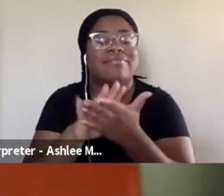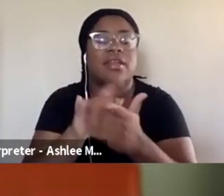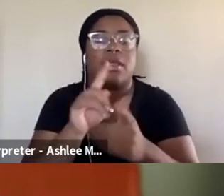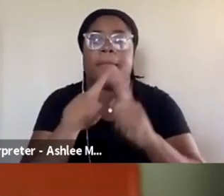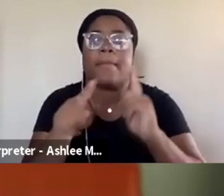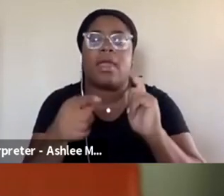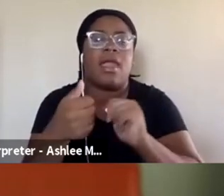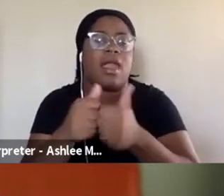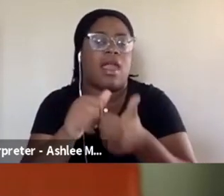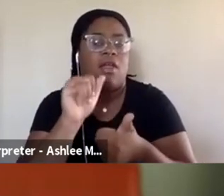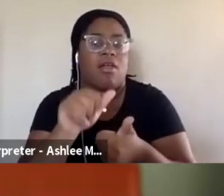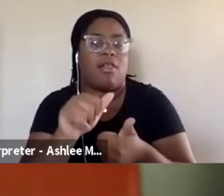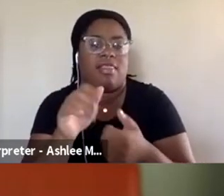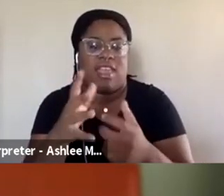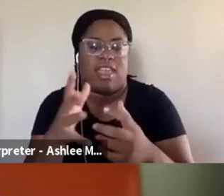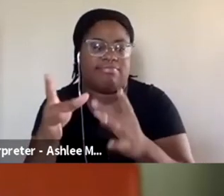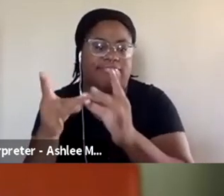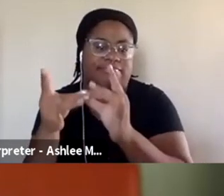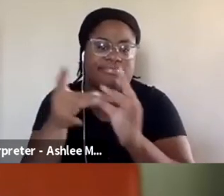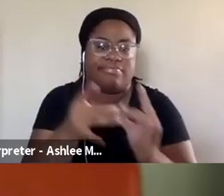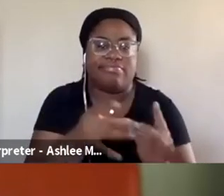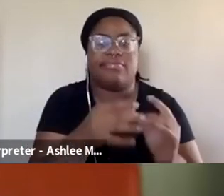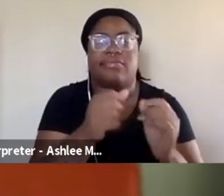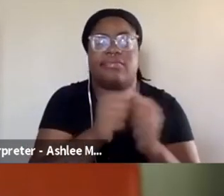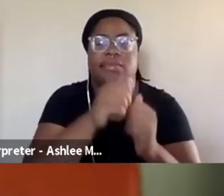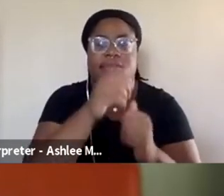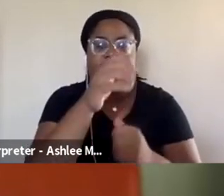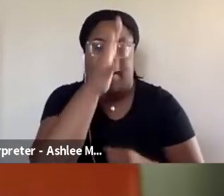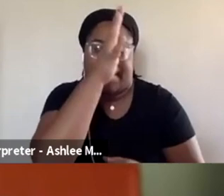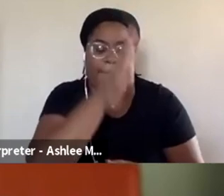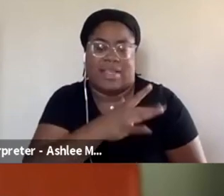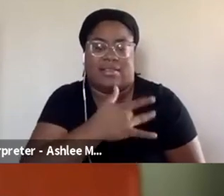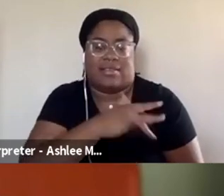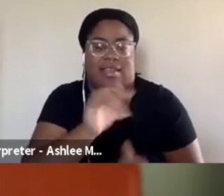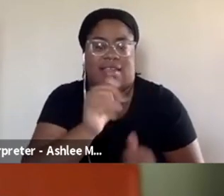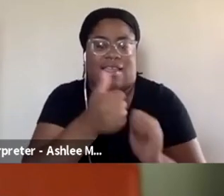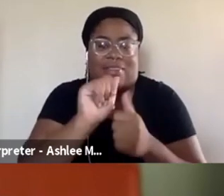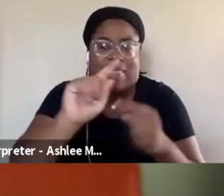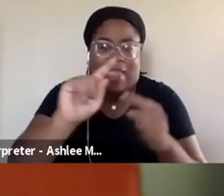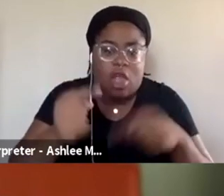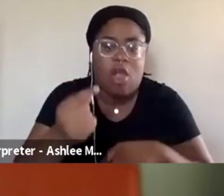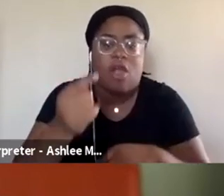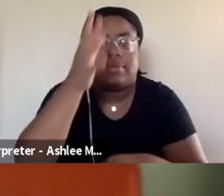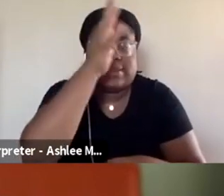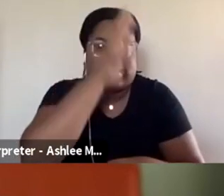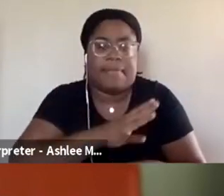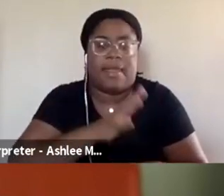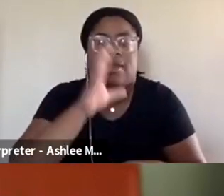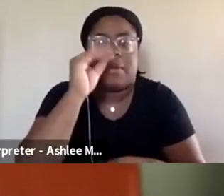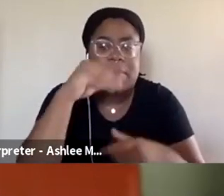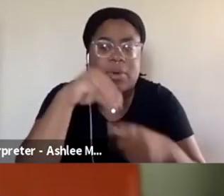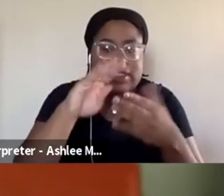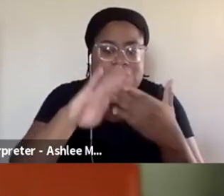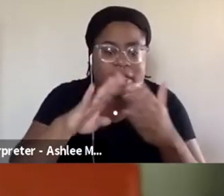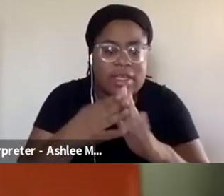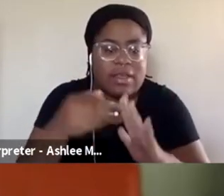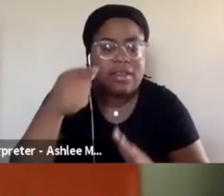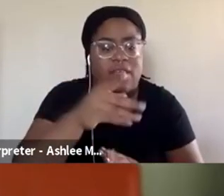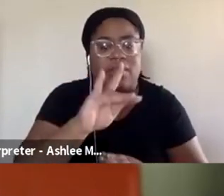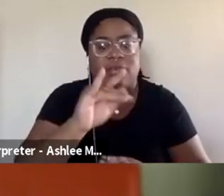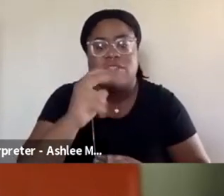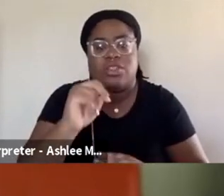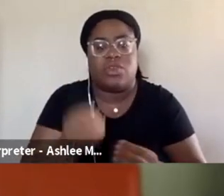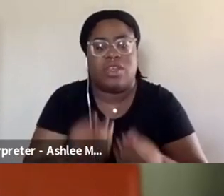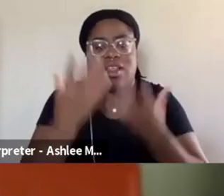internalized hegemonic masculinity is actually harming men and boys in these communities. I know Kishana, you've done a lot of research in